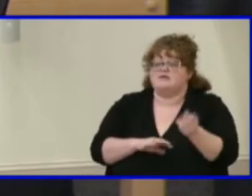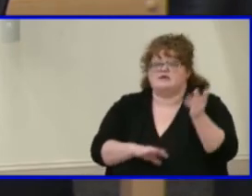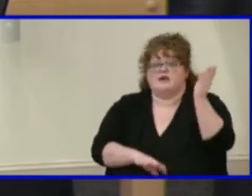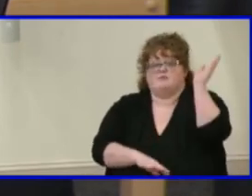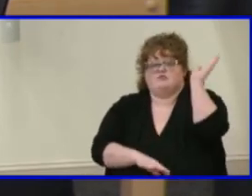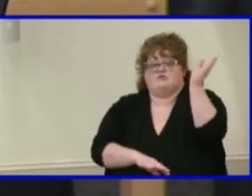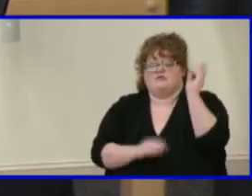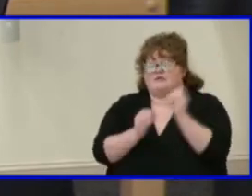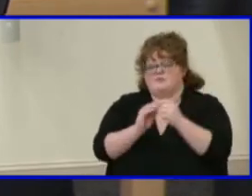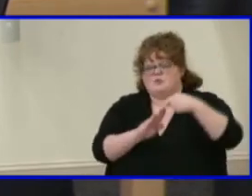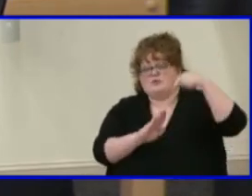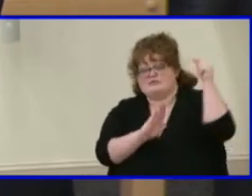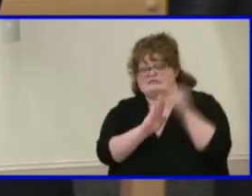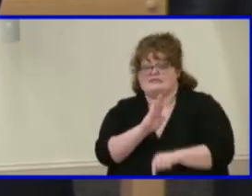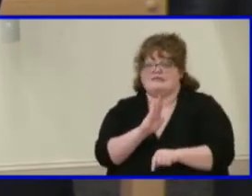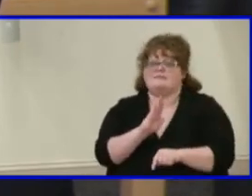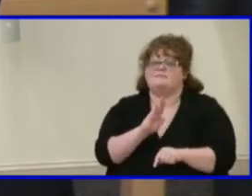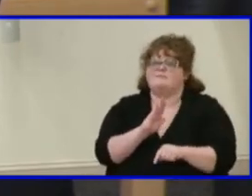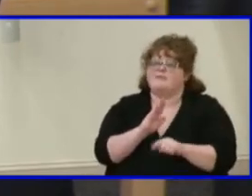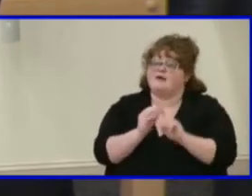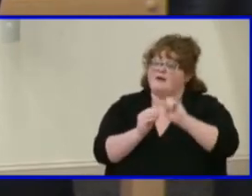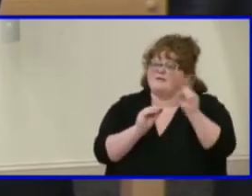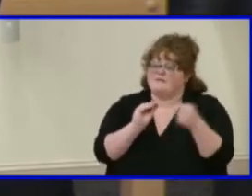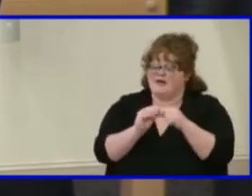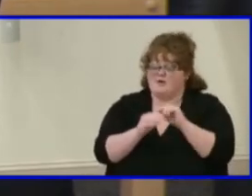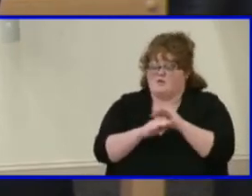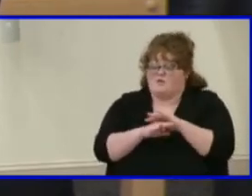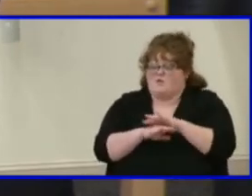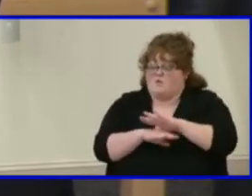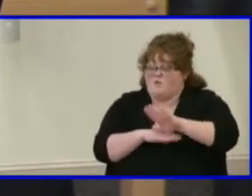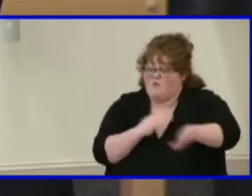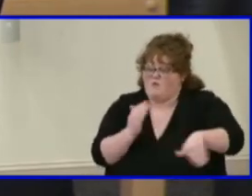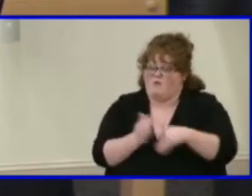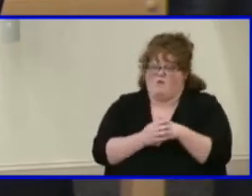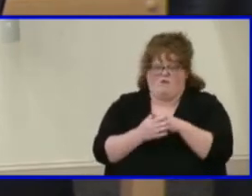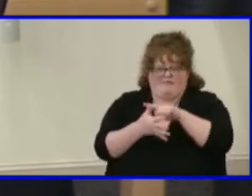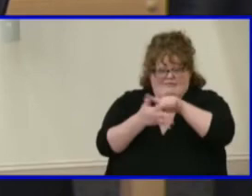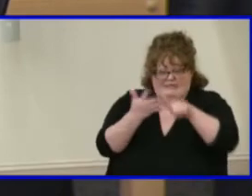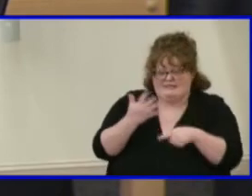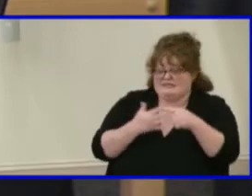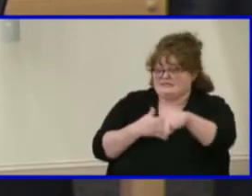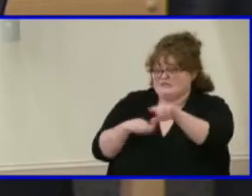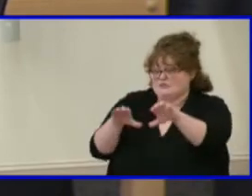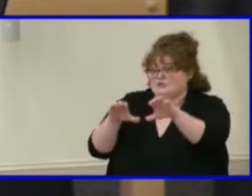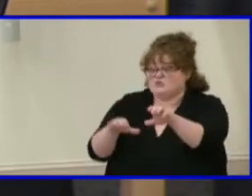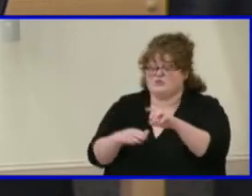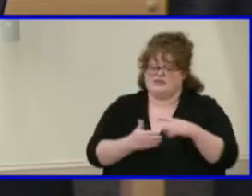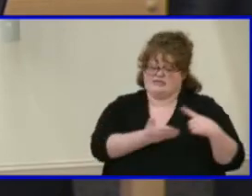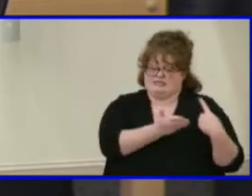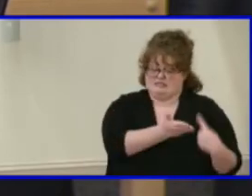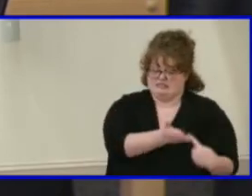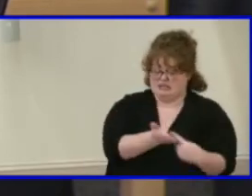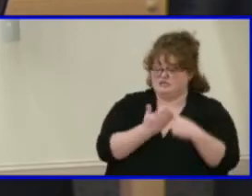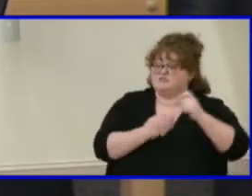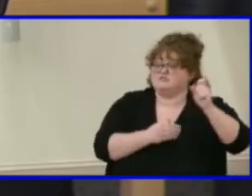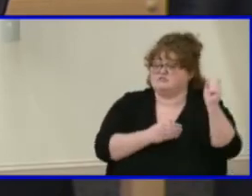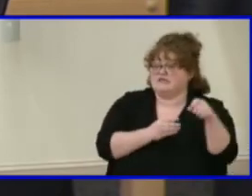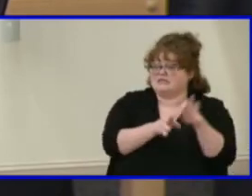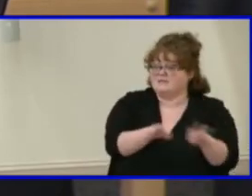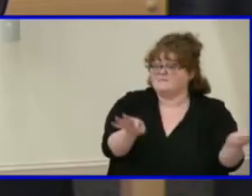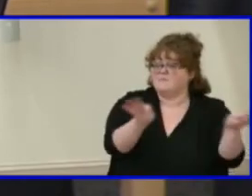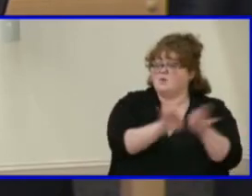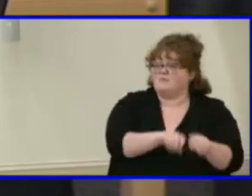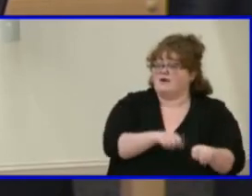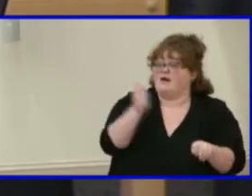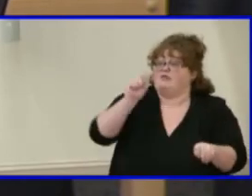deeper level presentation on all of the things that you're doing, including the discussions. The discussions are critical that folks know